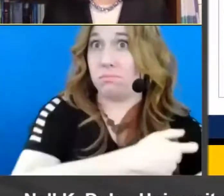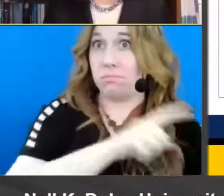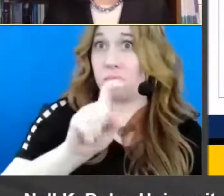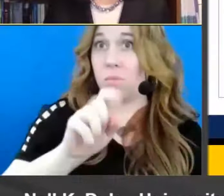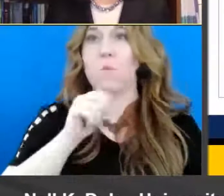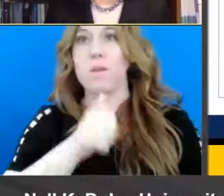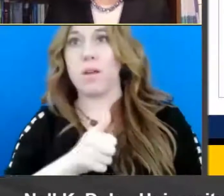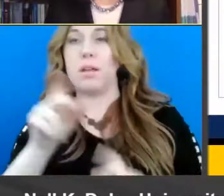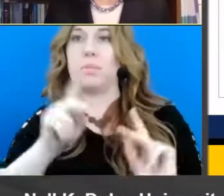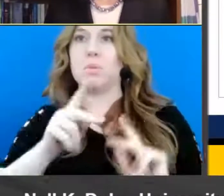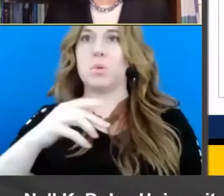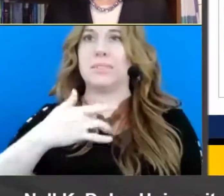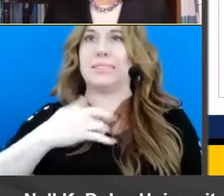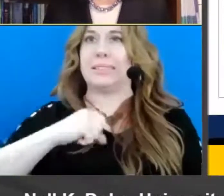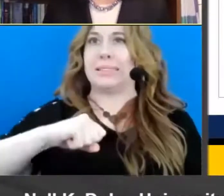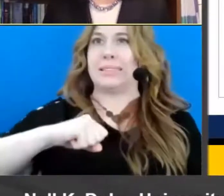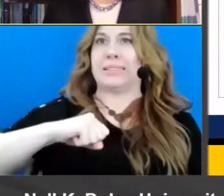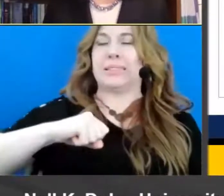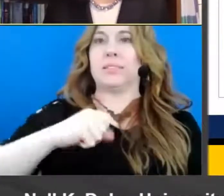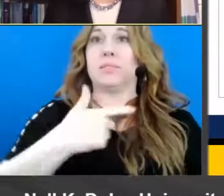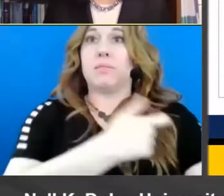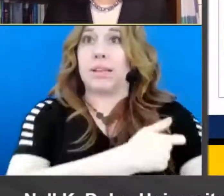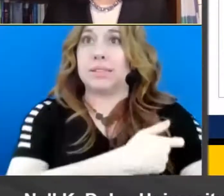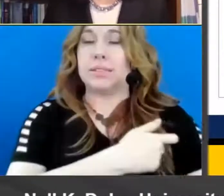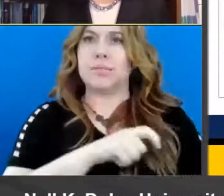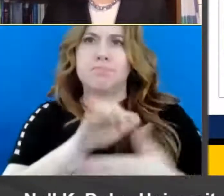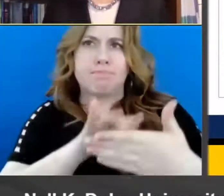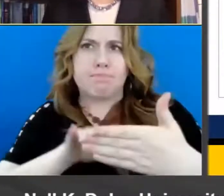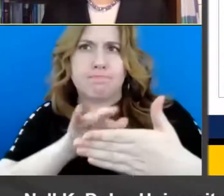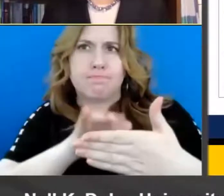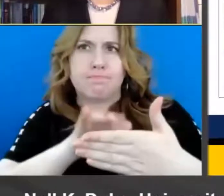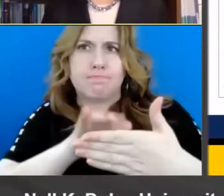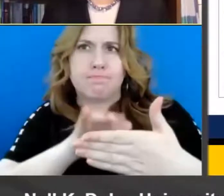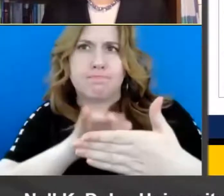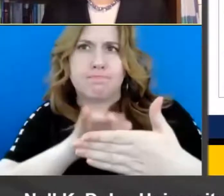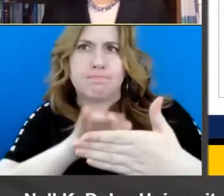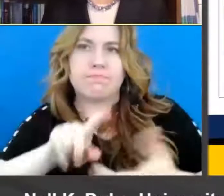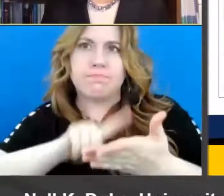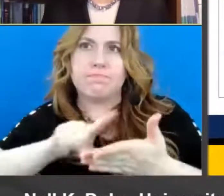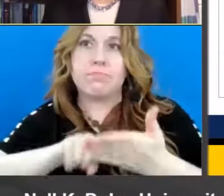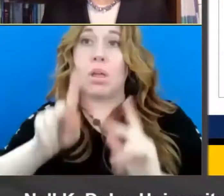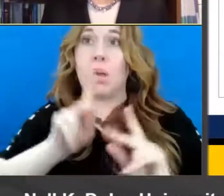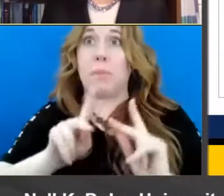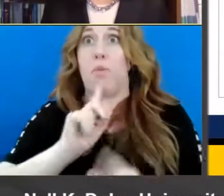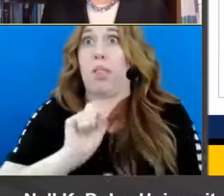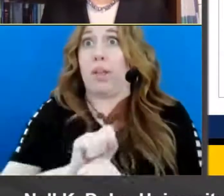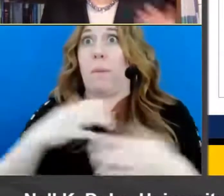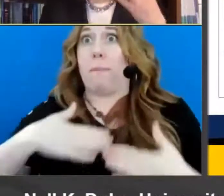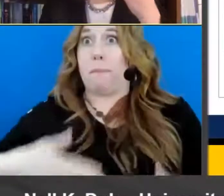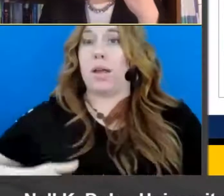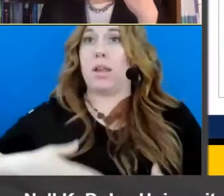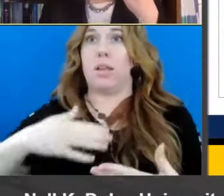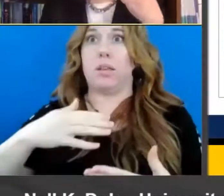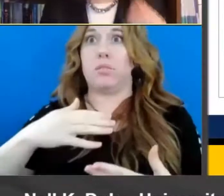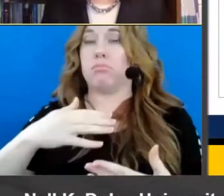receiving the vaccine. studying that also studying people who are literally resistant in the sense